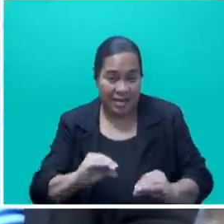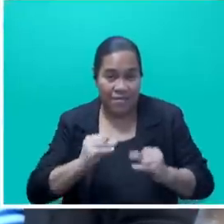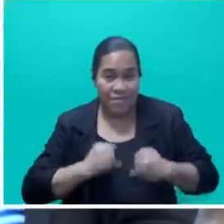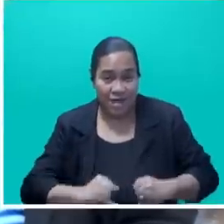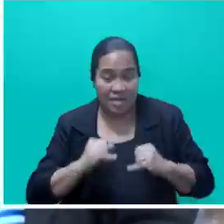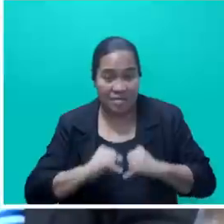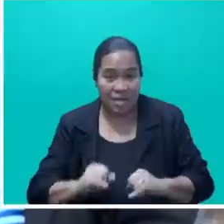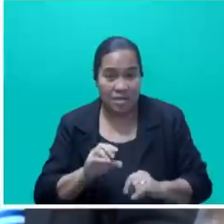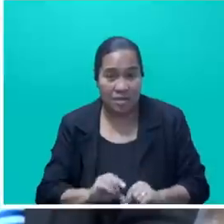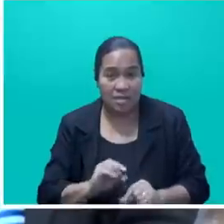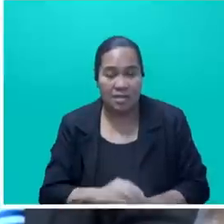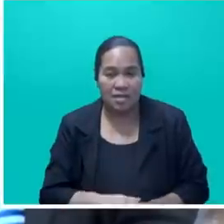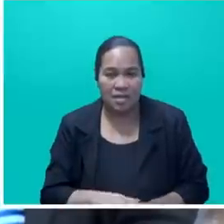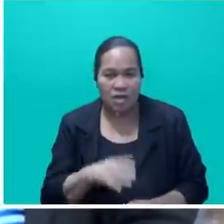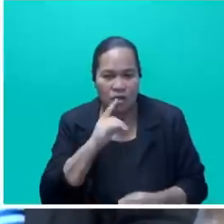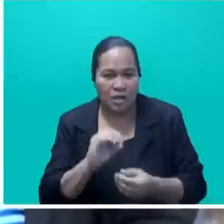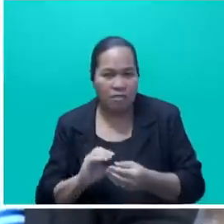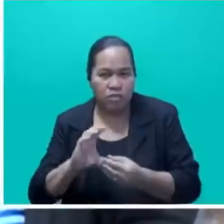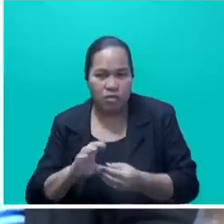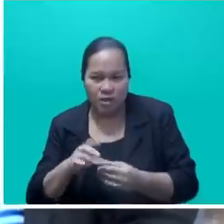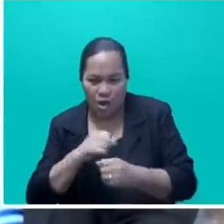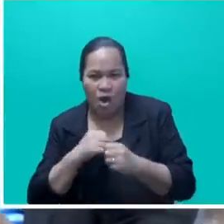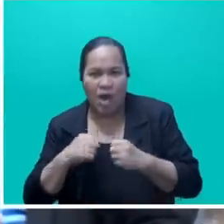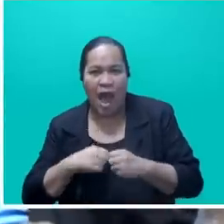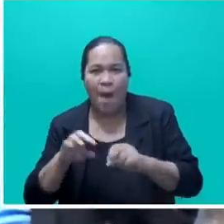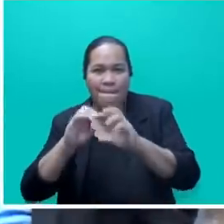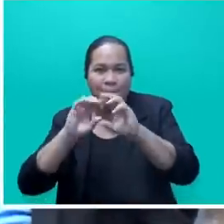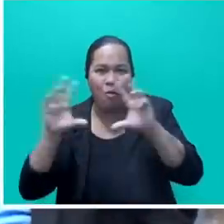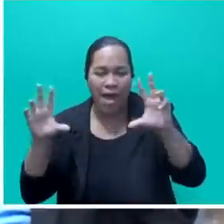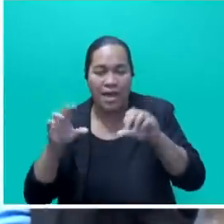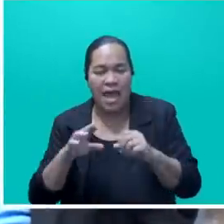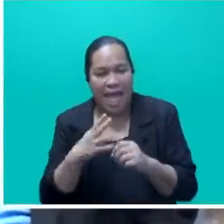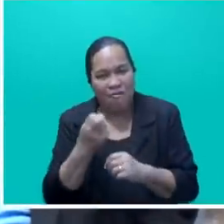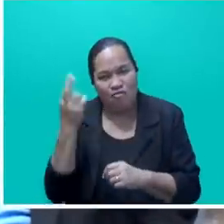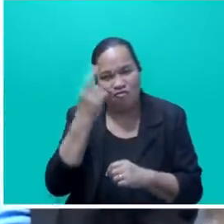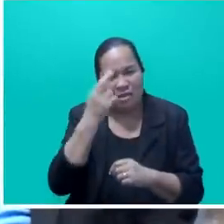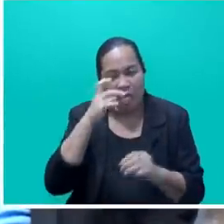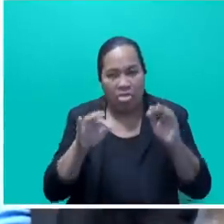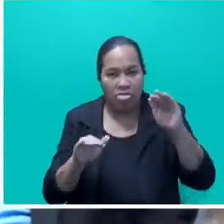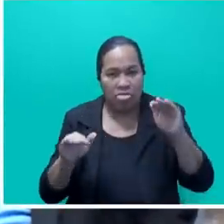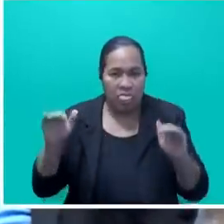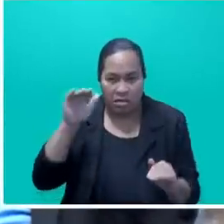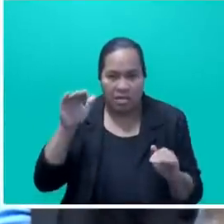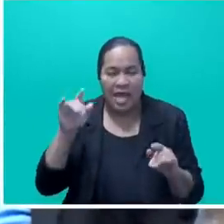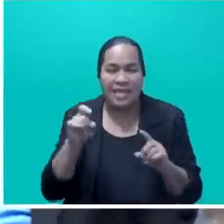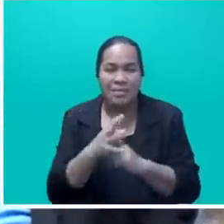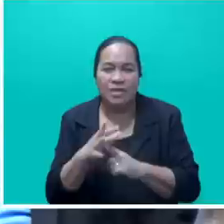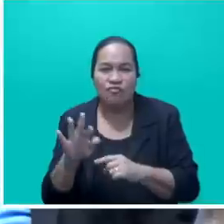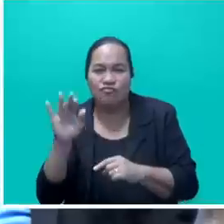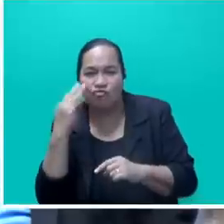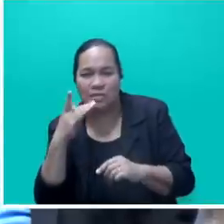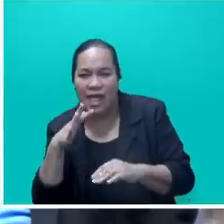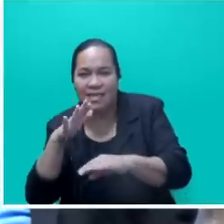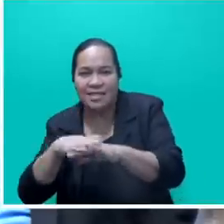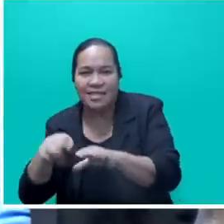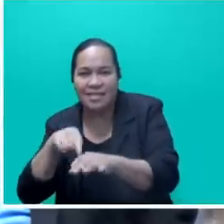in air capacity and strong appetite for Fiji tourism brand, there is a risk of imbalance between rooms and seats. It is